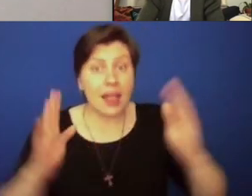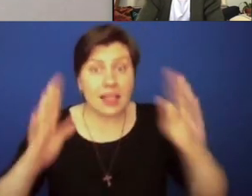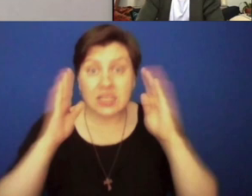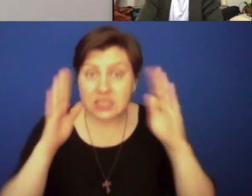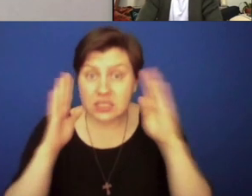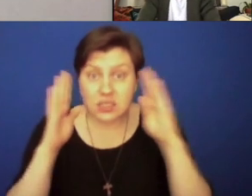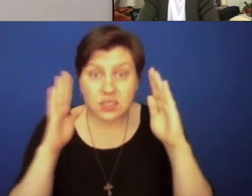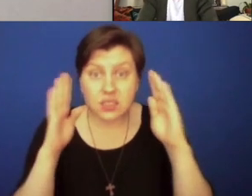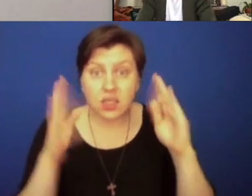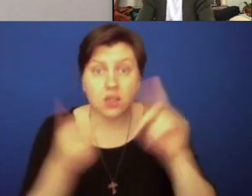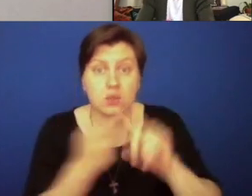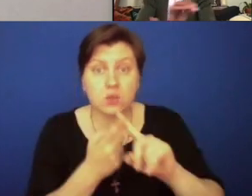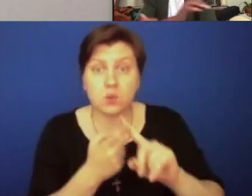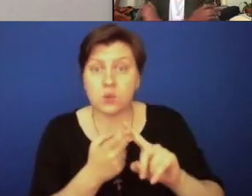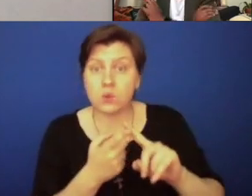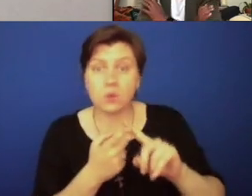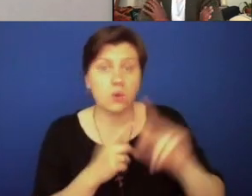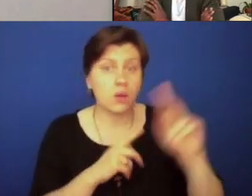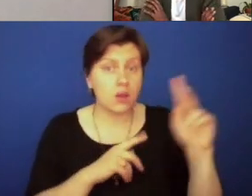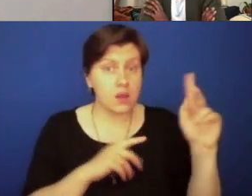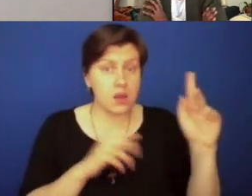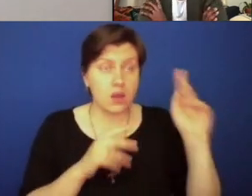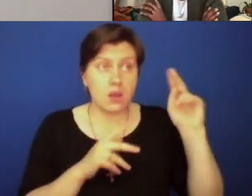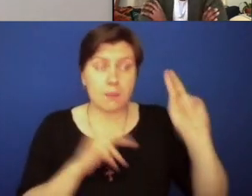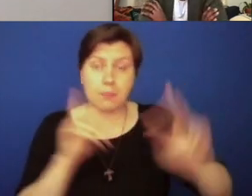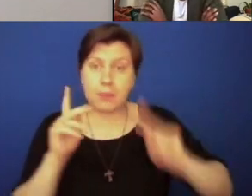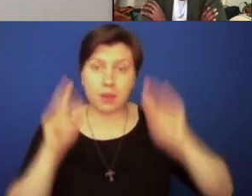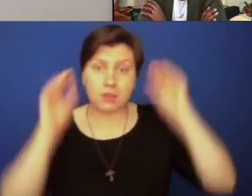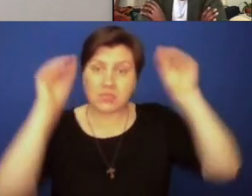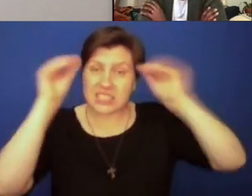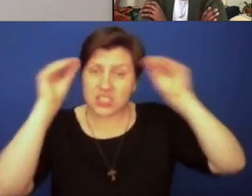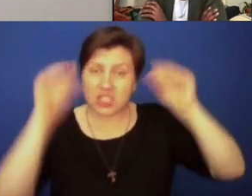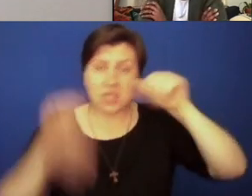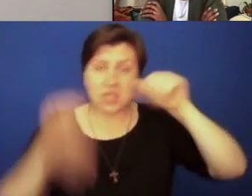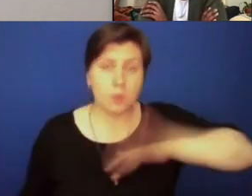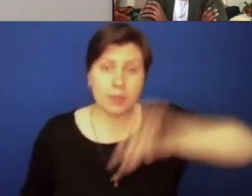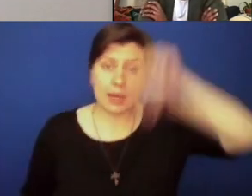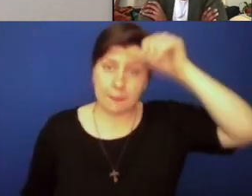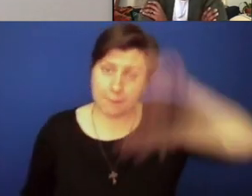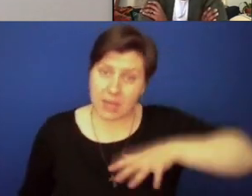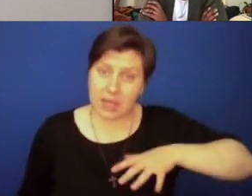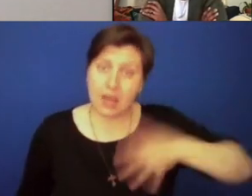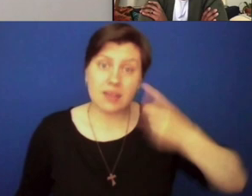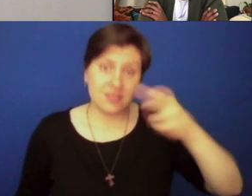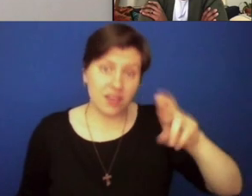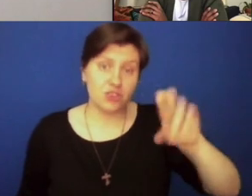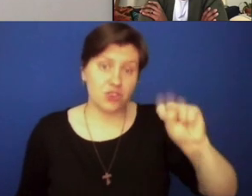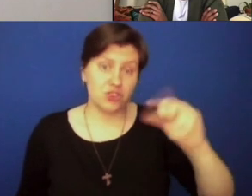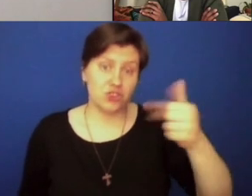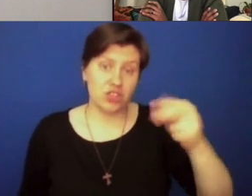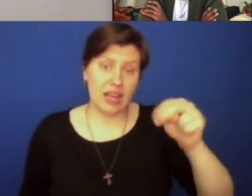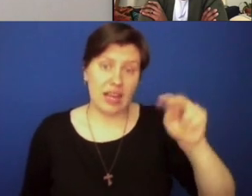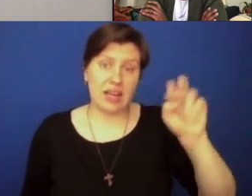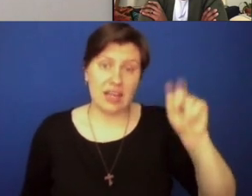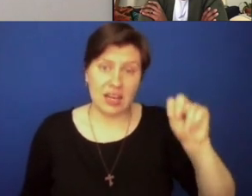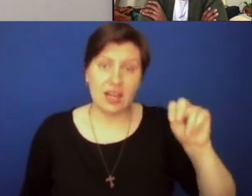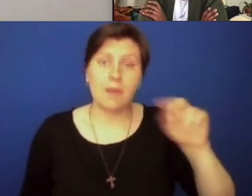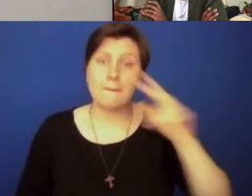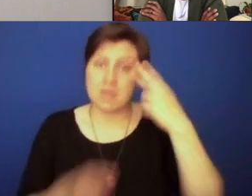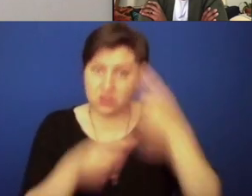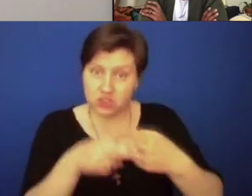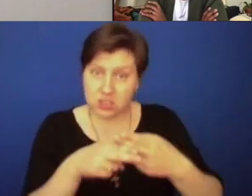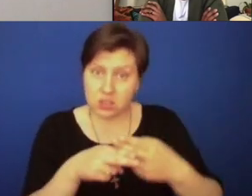Listen to those teachings of those women and men that Dr. Shannon Williams mentioned,